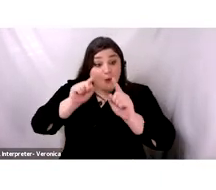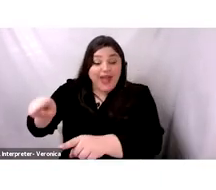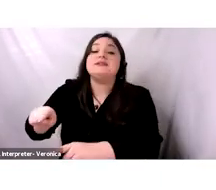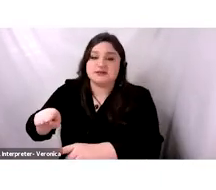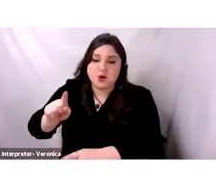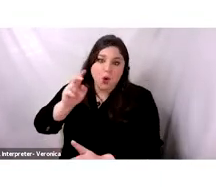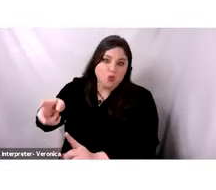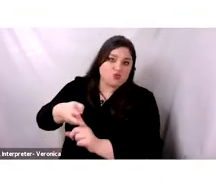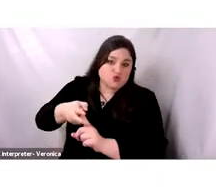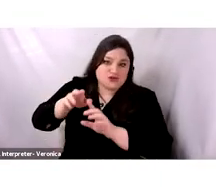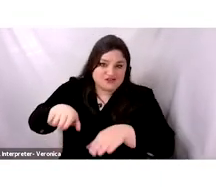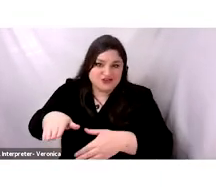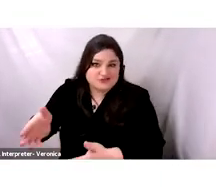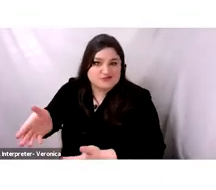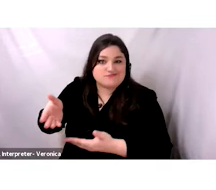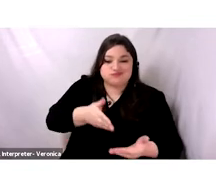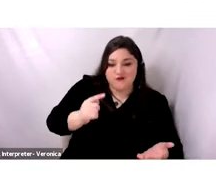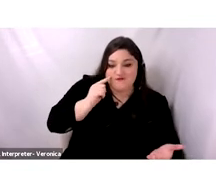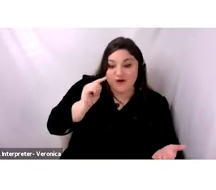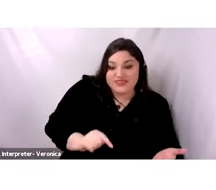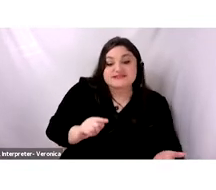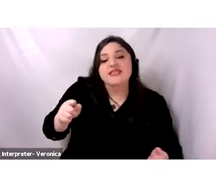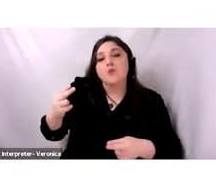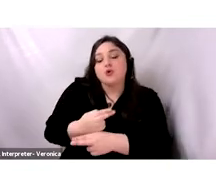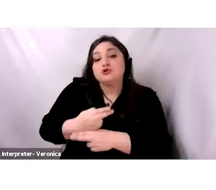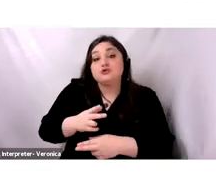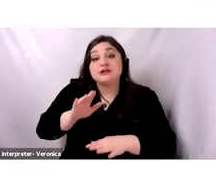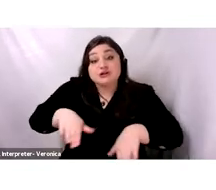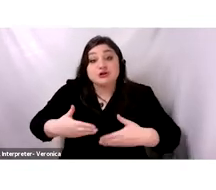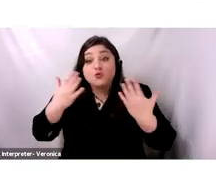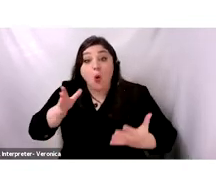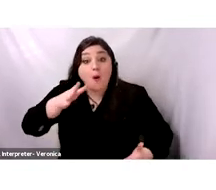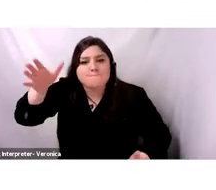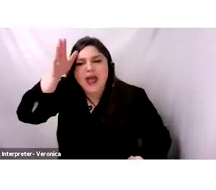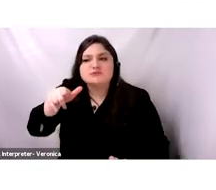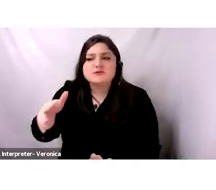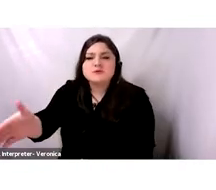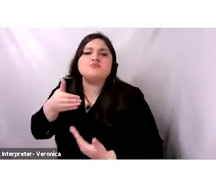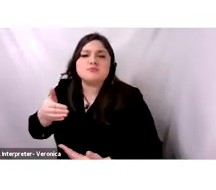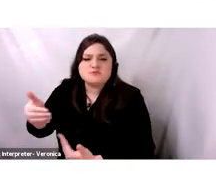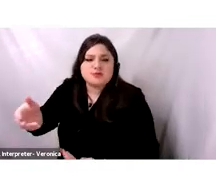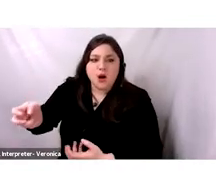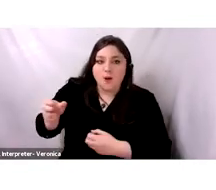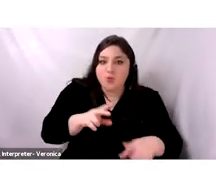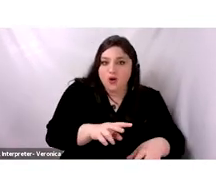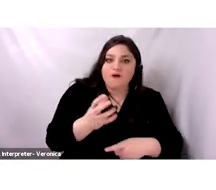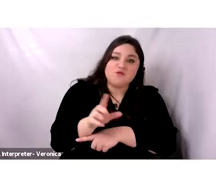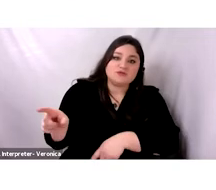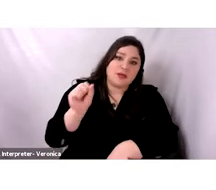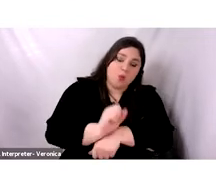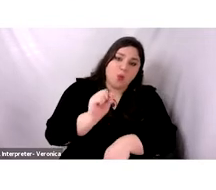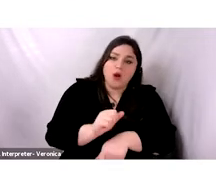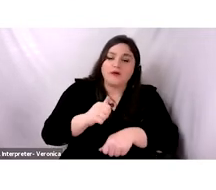labor force, especially the orphans. and they made them work in horrible conditions in the silk